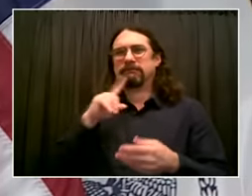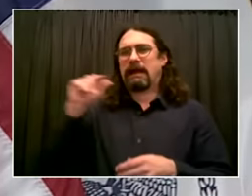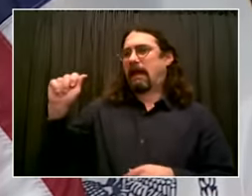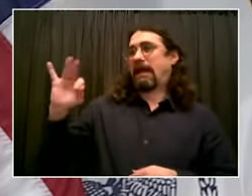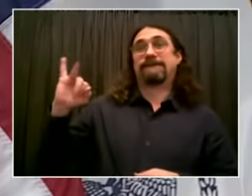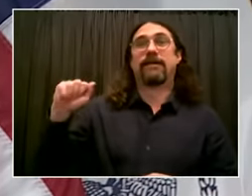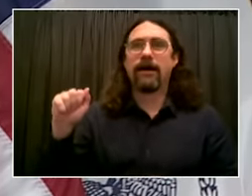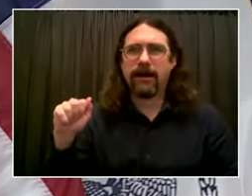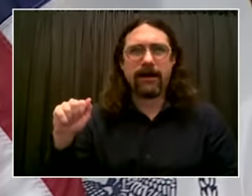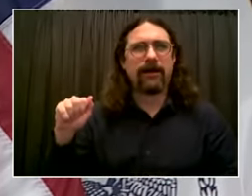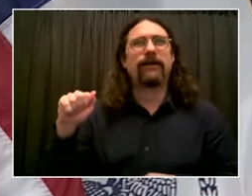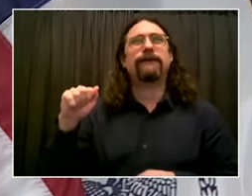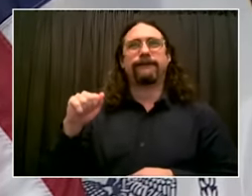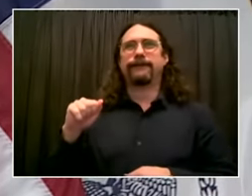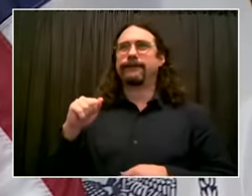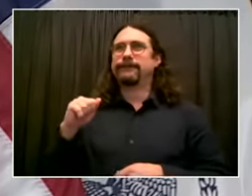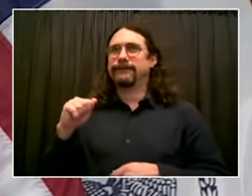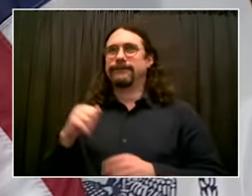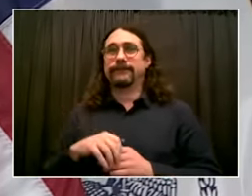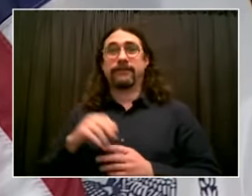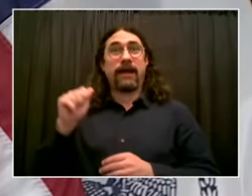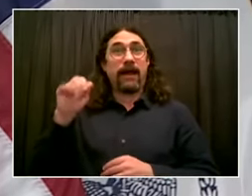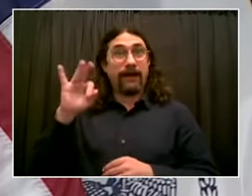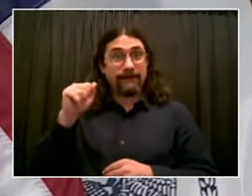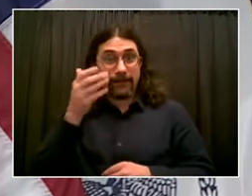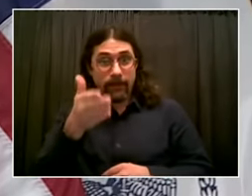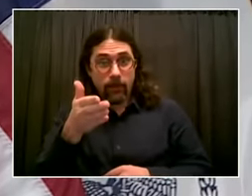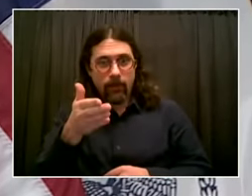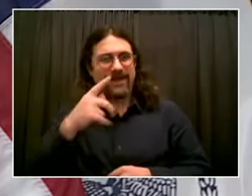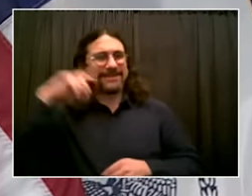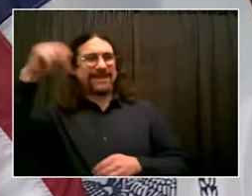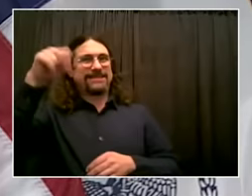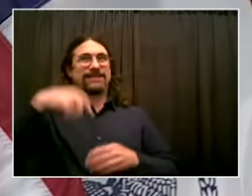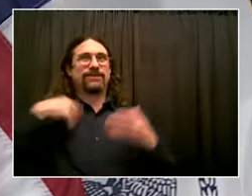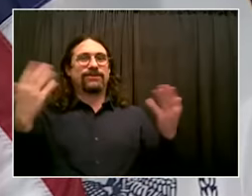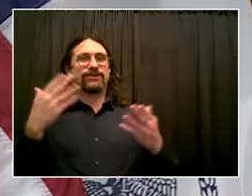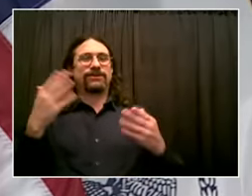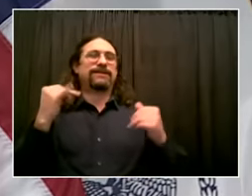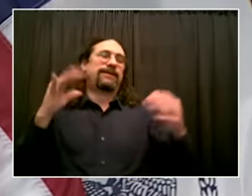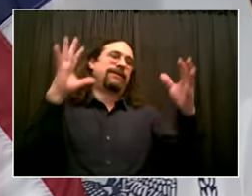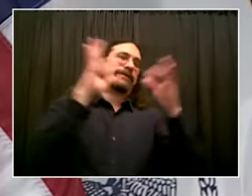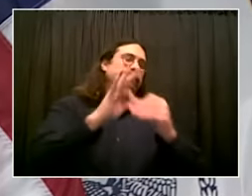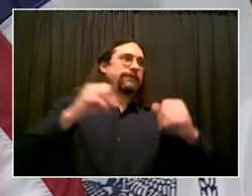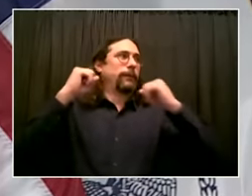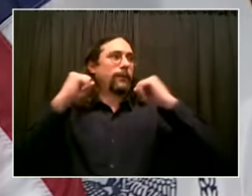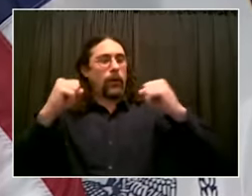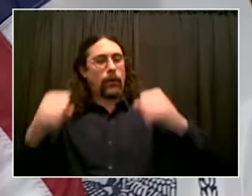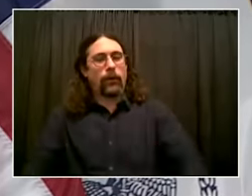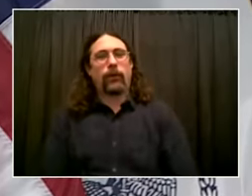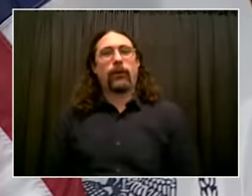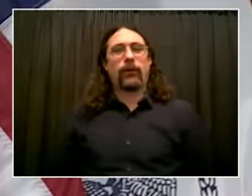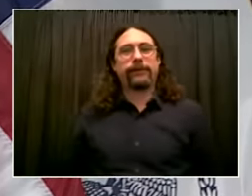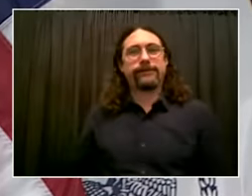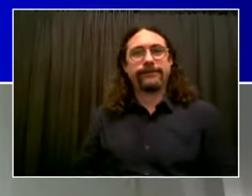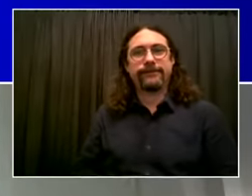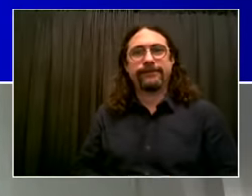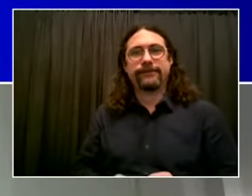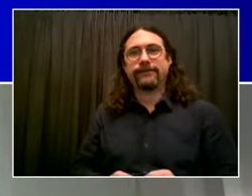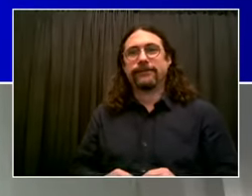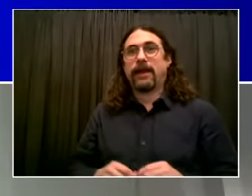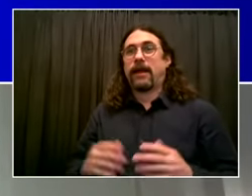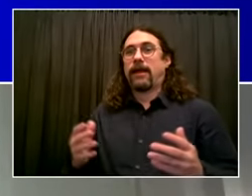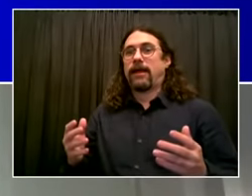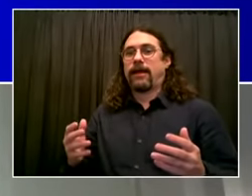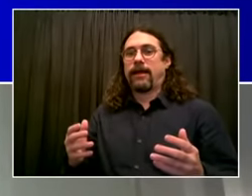Yes, I am, Mr. Mayor. Can you hear me now? I can hear you loud and clear. Welcome. Wonderful. Thank you so much. Third time is the charm.